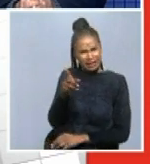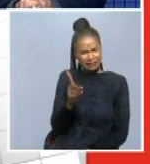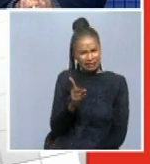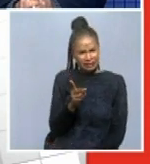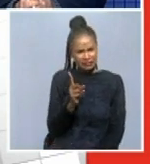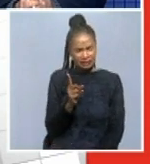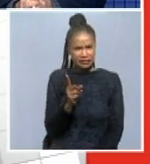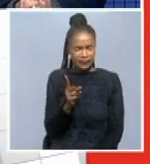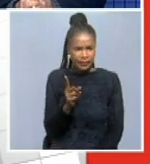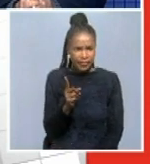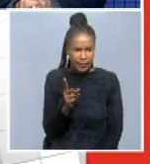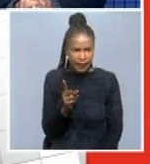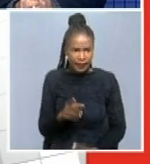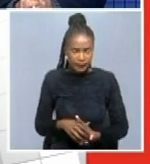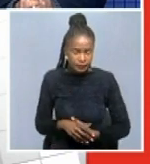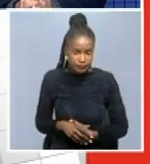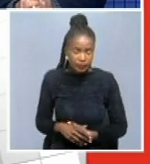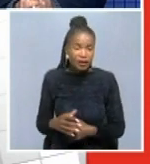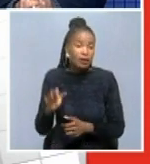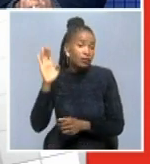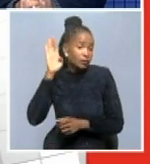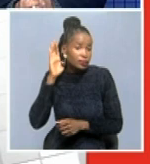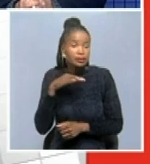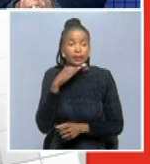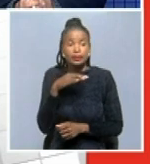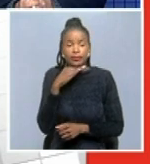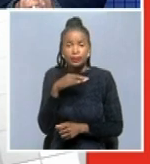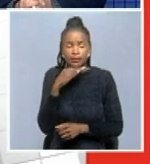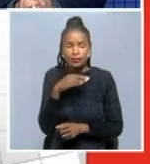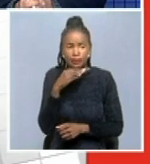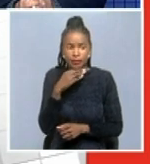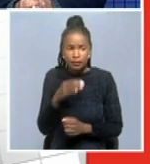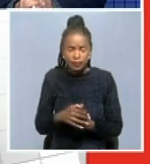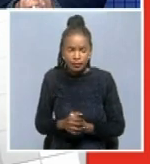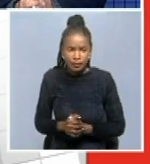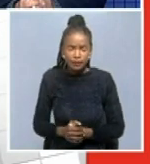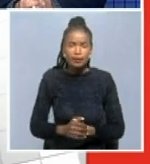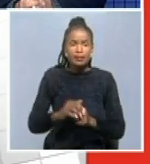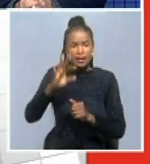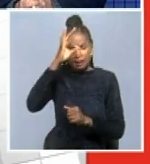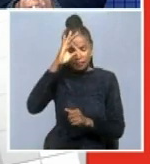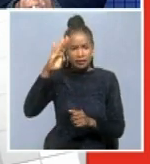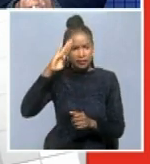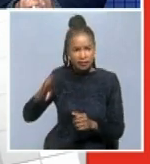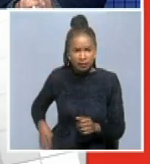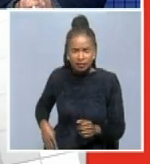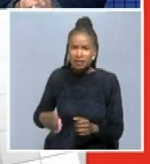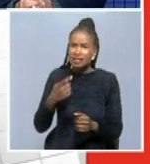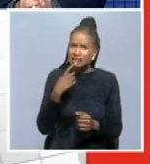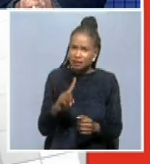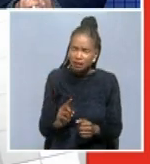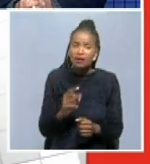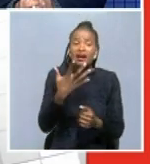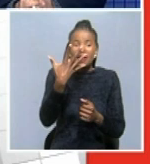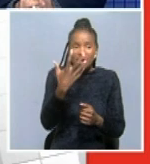we have removed information from our security cluster. And that information was that there are